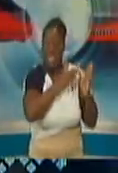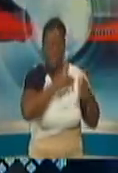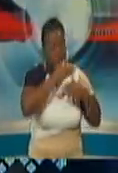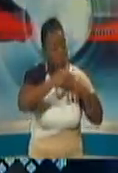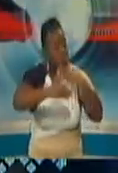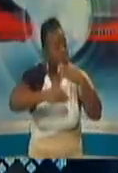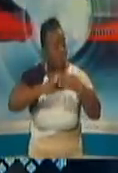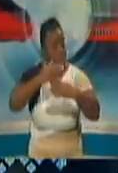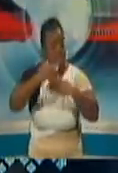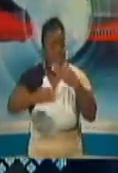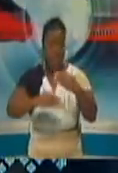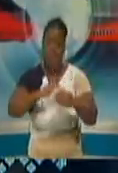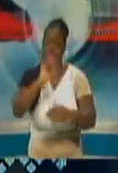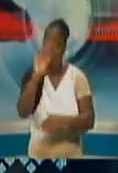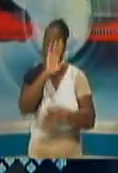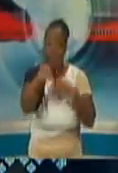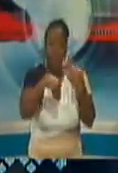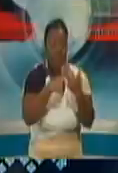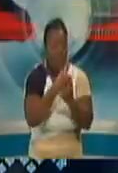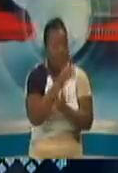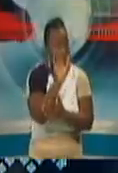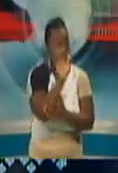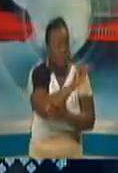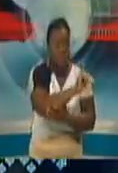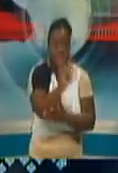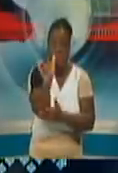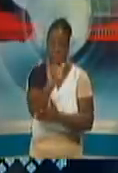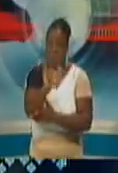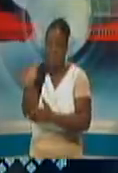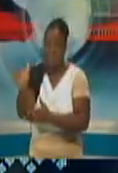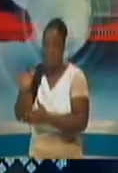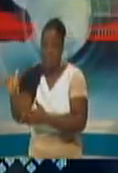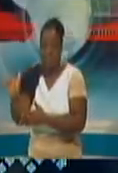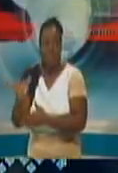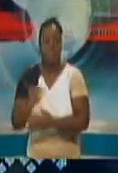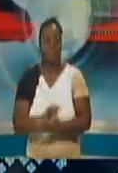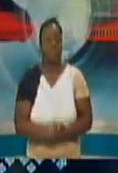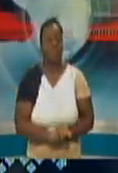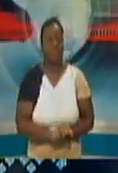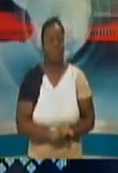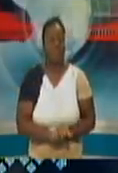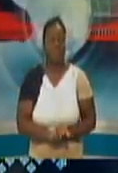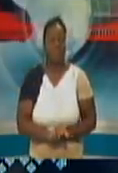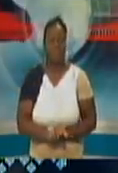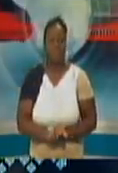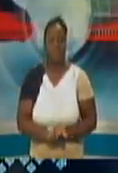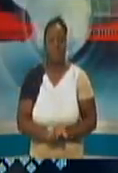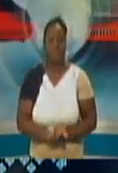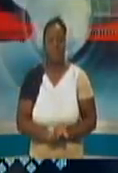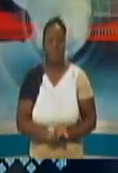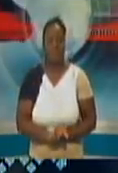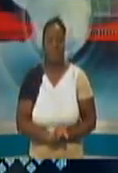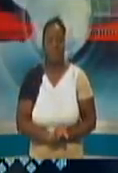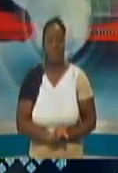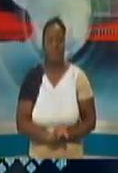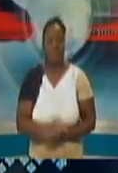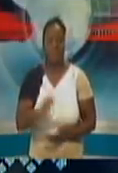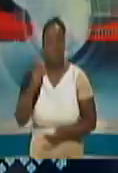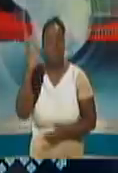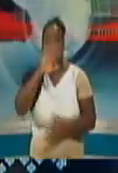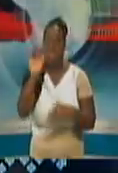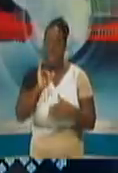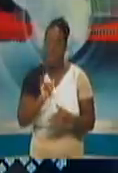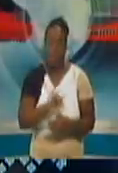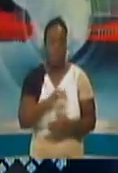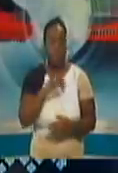born out at our lab in North Central and we were successful in completing the PT panels and got a good